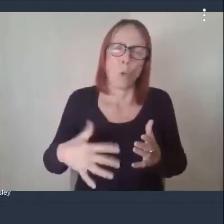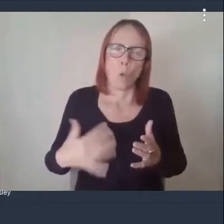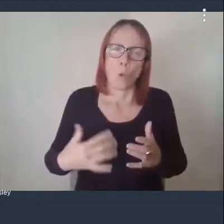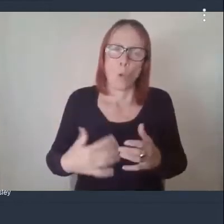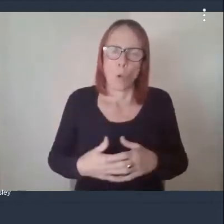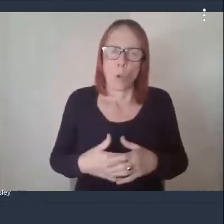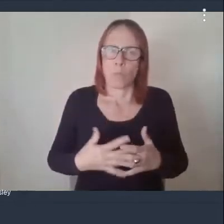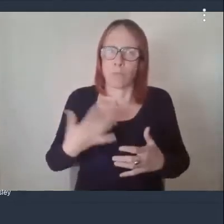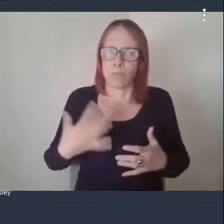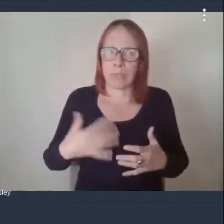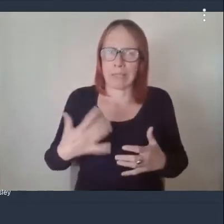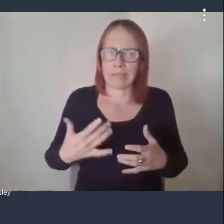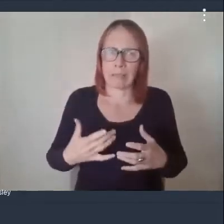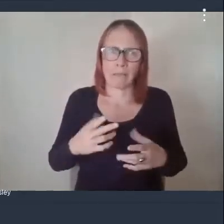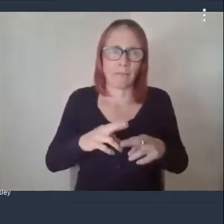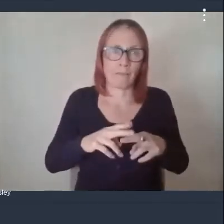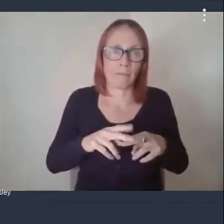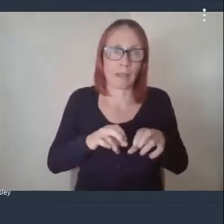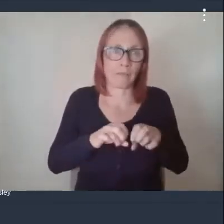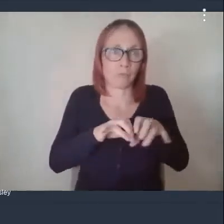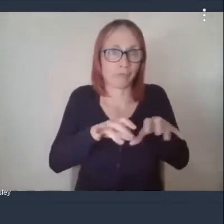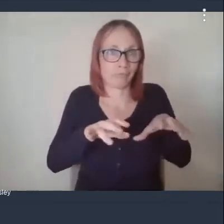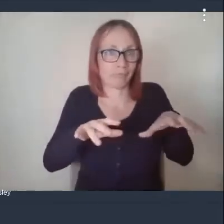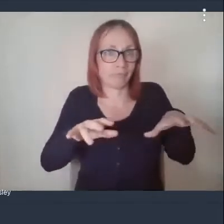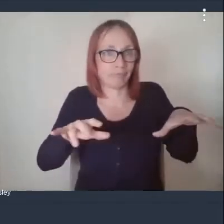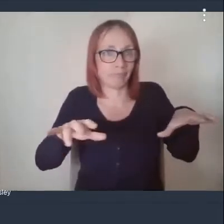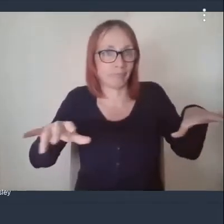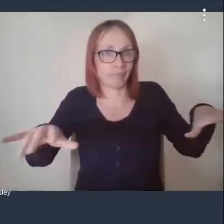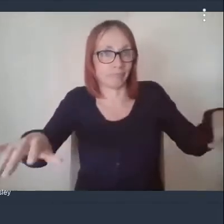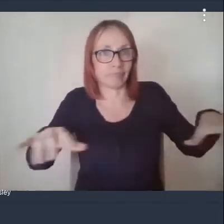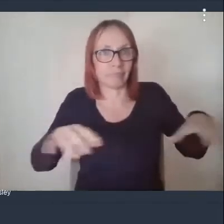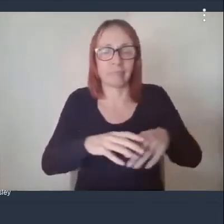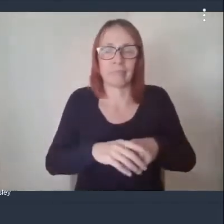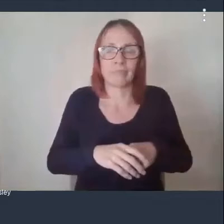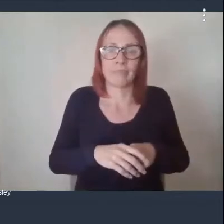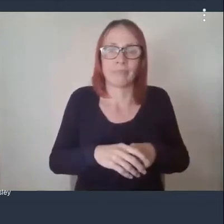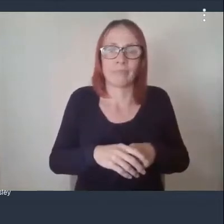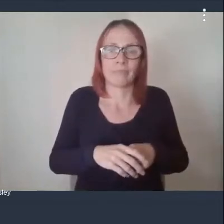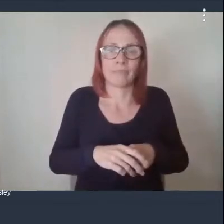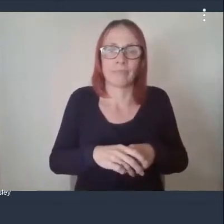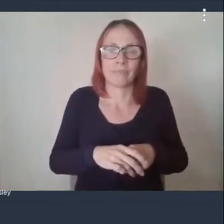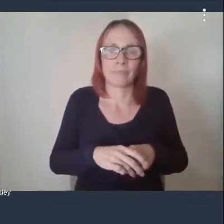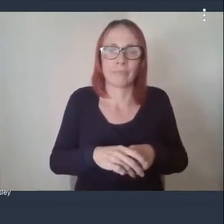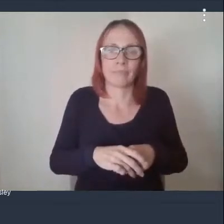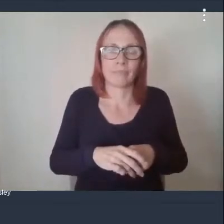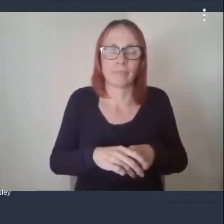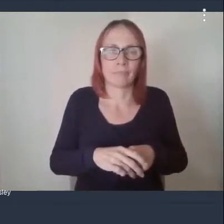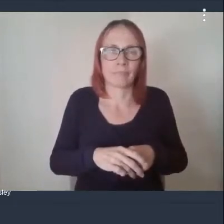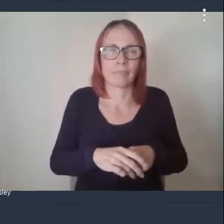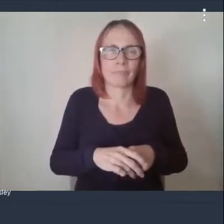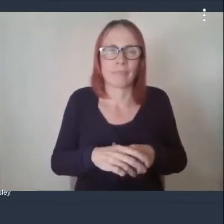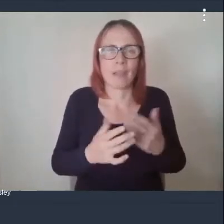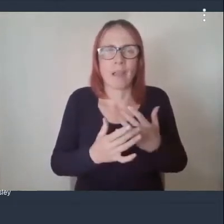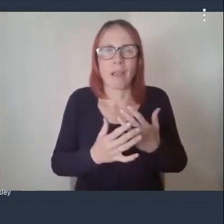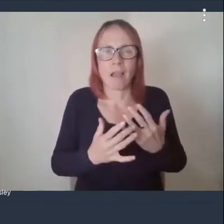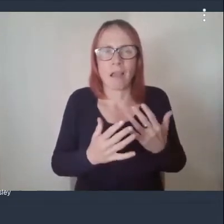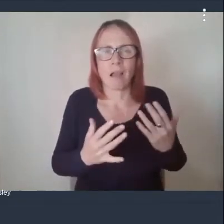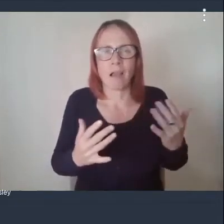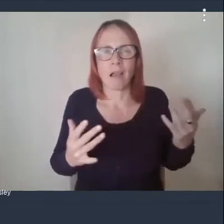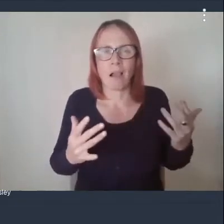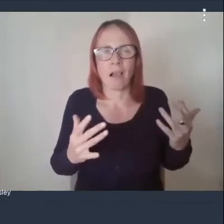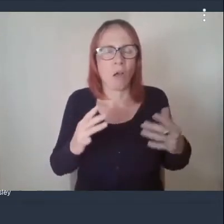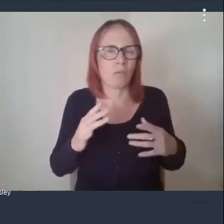spread out uh and uh yeah five center for equality is a lot of what we hear about is the cost of